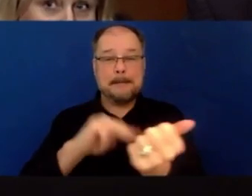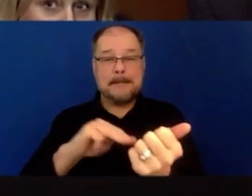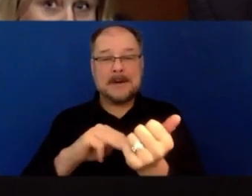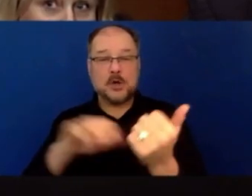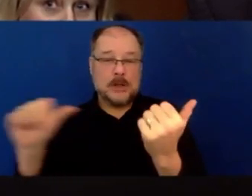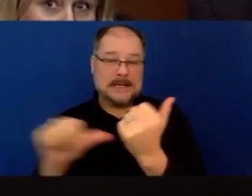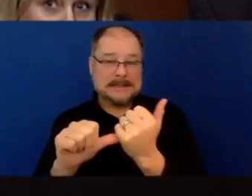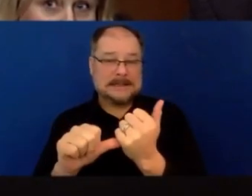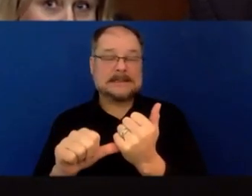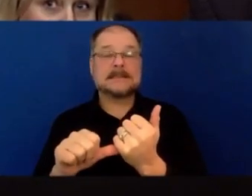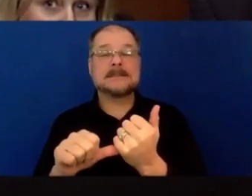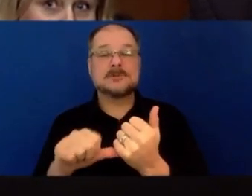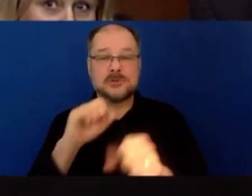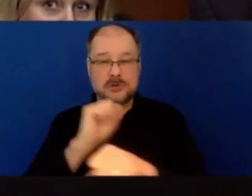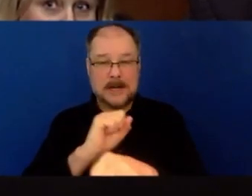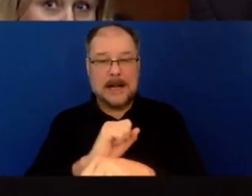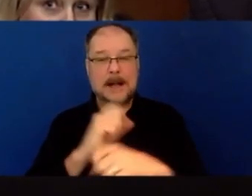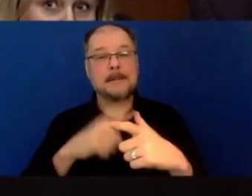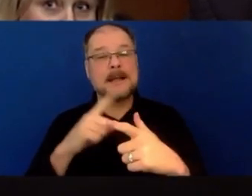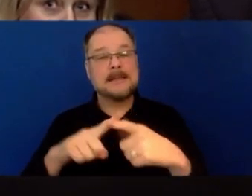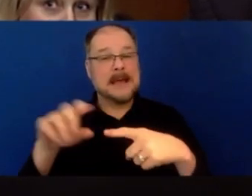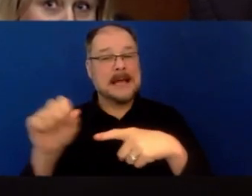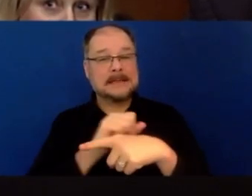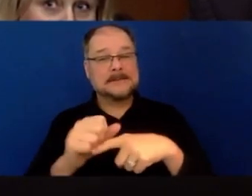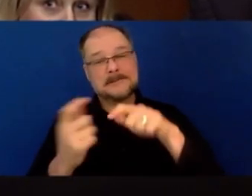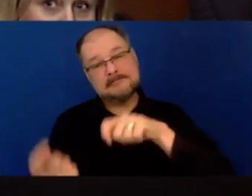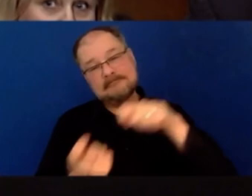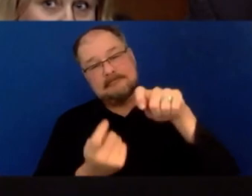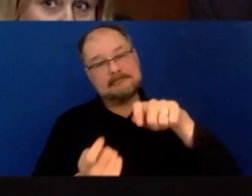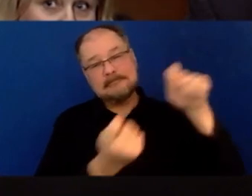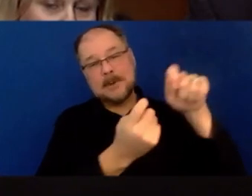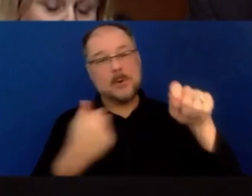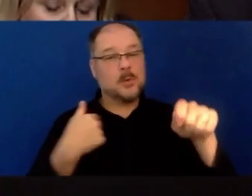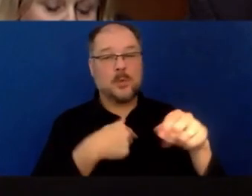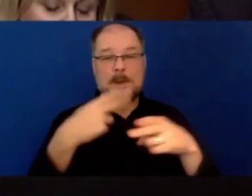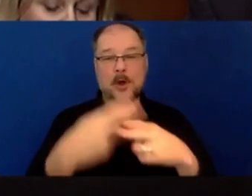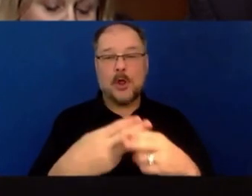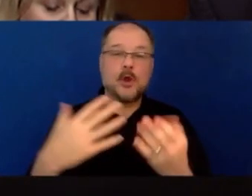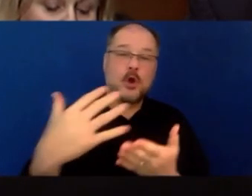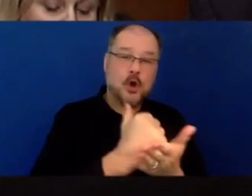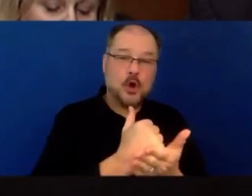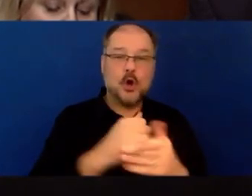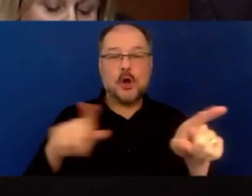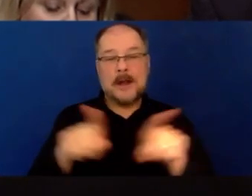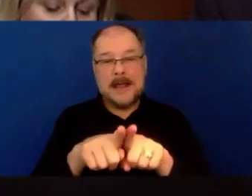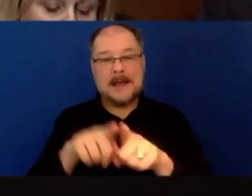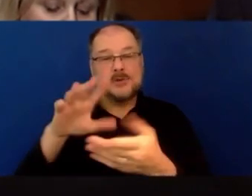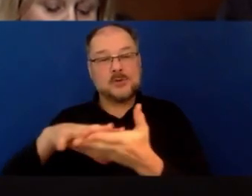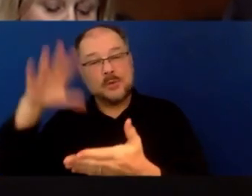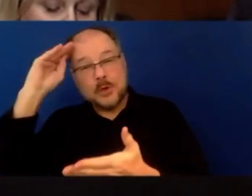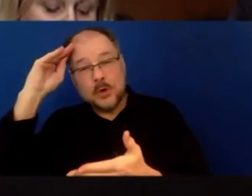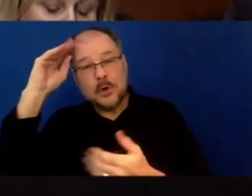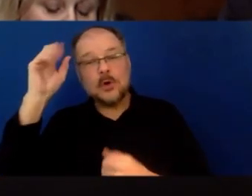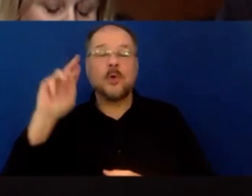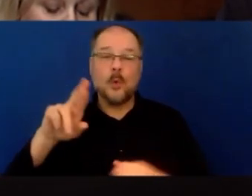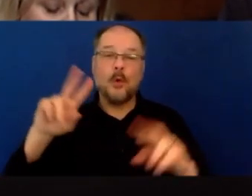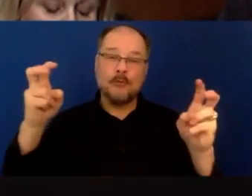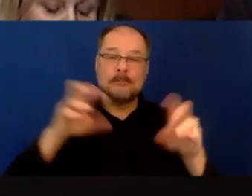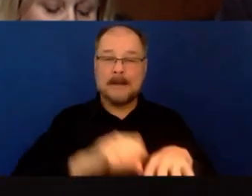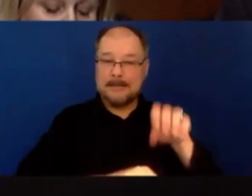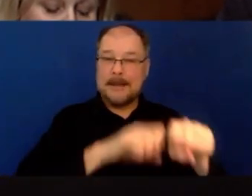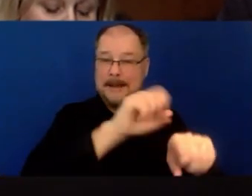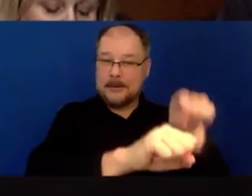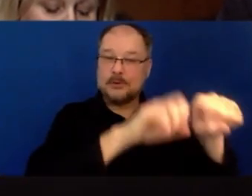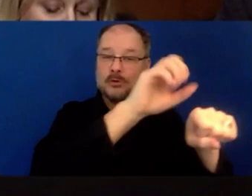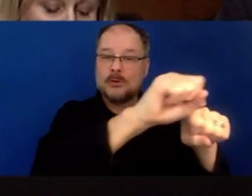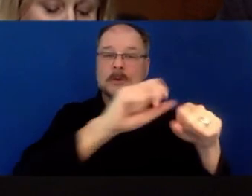as Senator Cassidy has mentioned. We like to call it earn as you learn, or the ladders. And then taking those